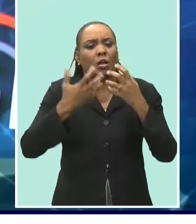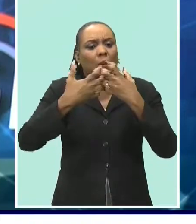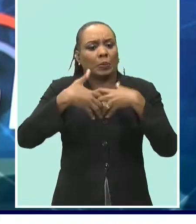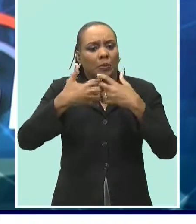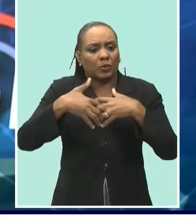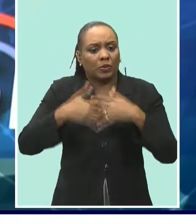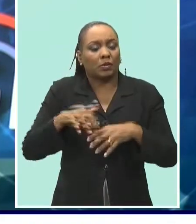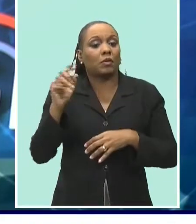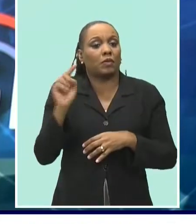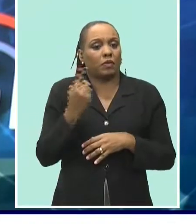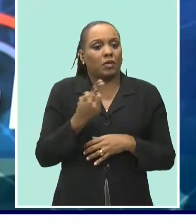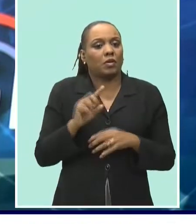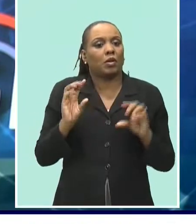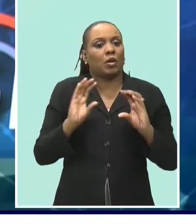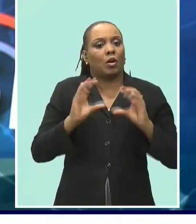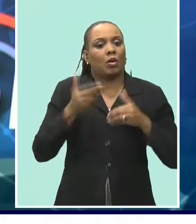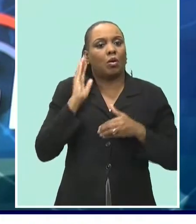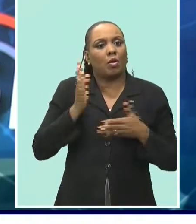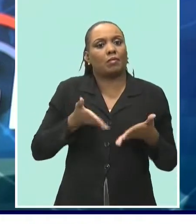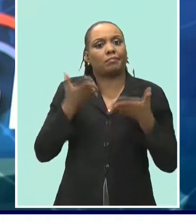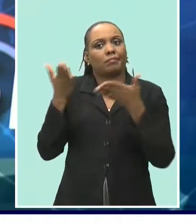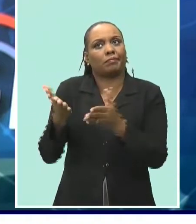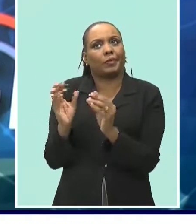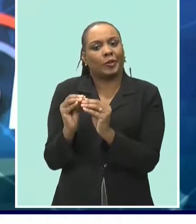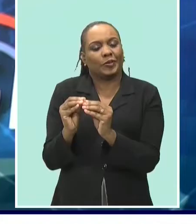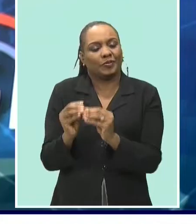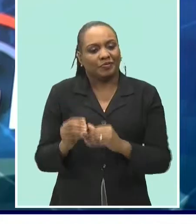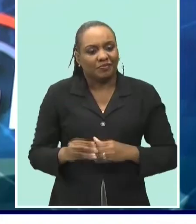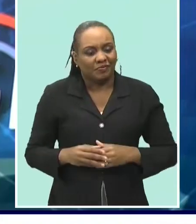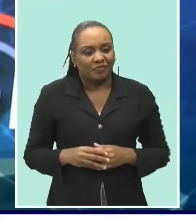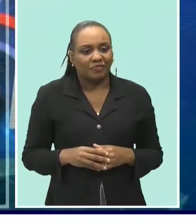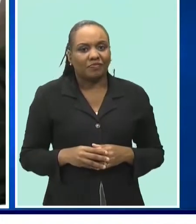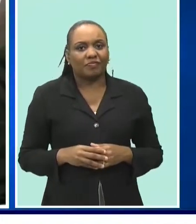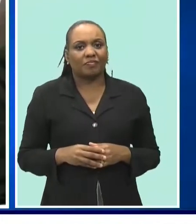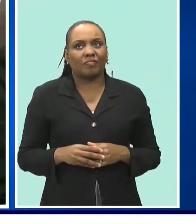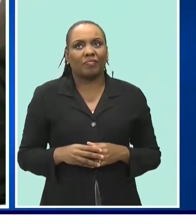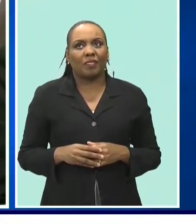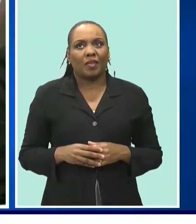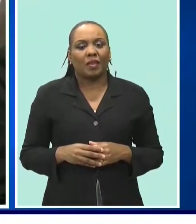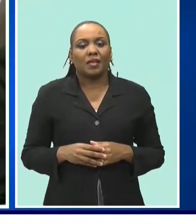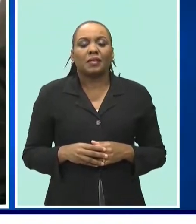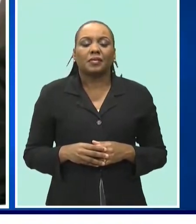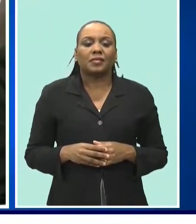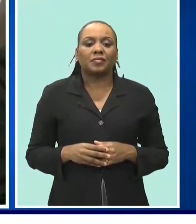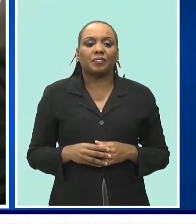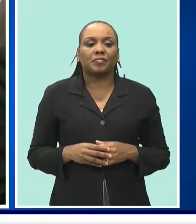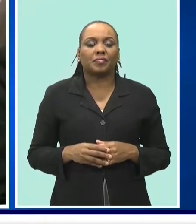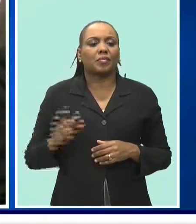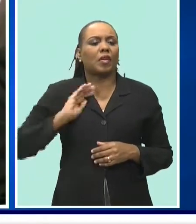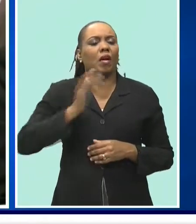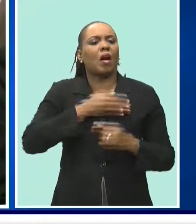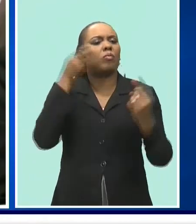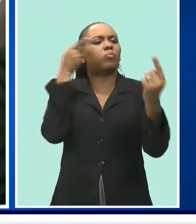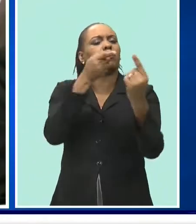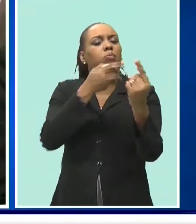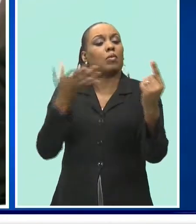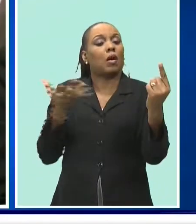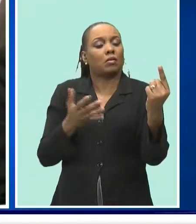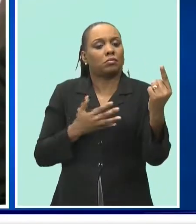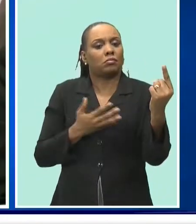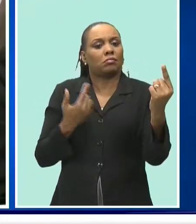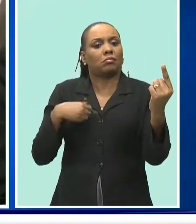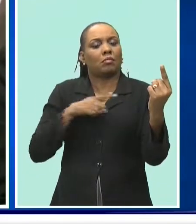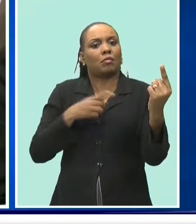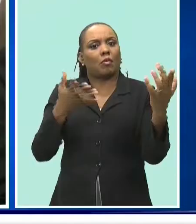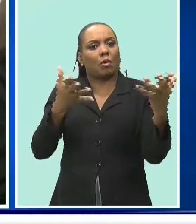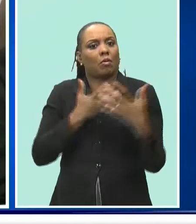just the first of several pending contributions from the group at the end of the day our objective to ensure that we resource